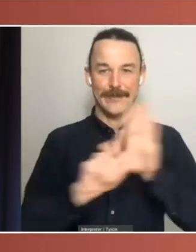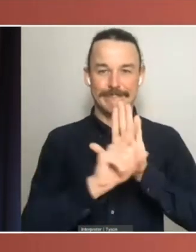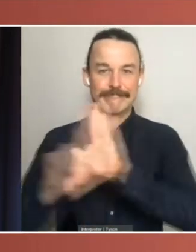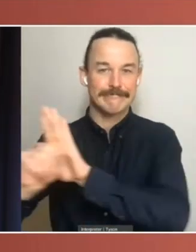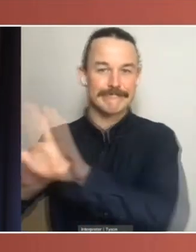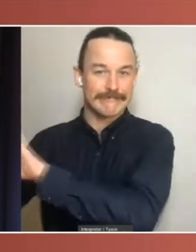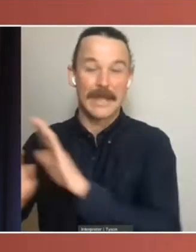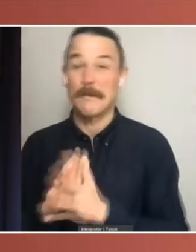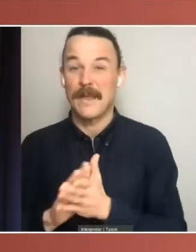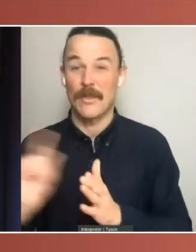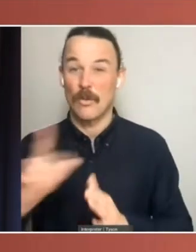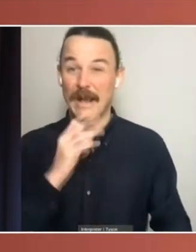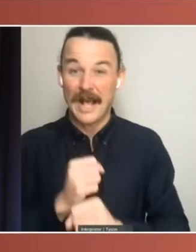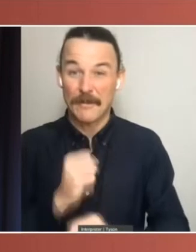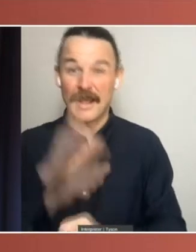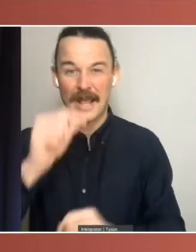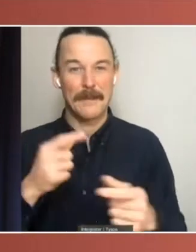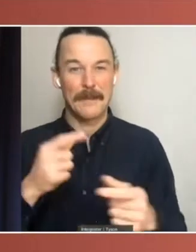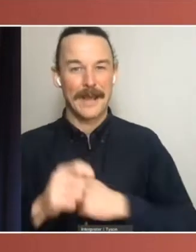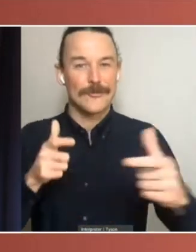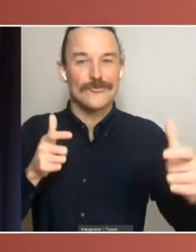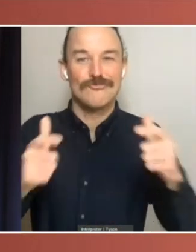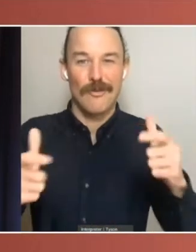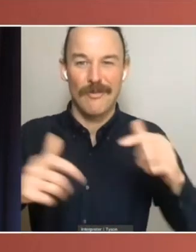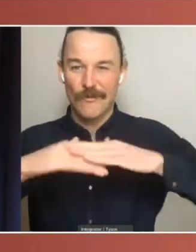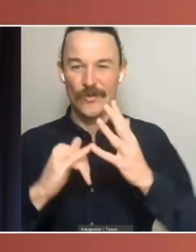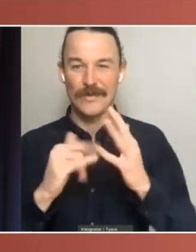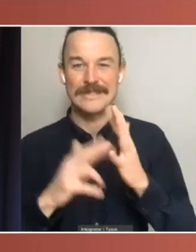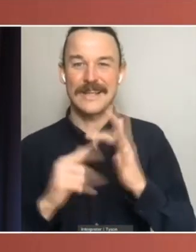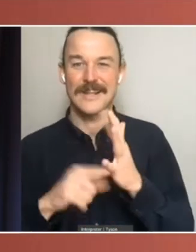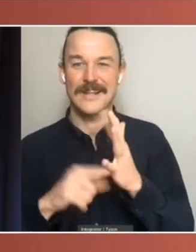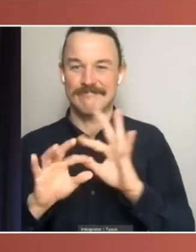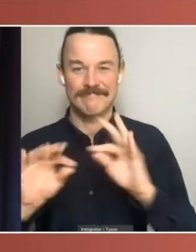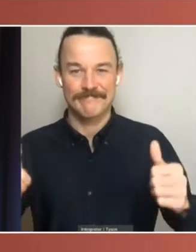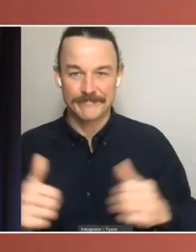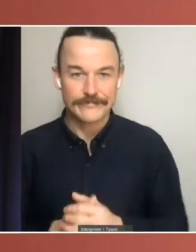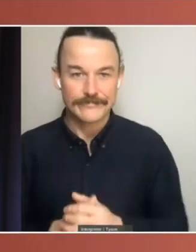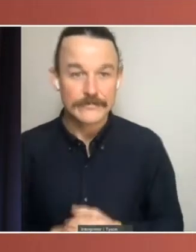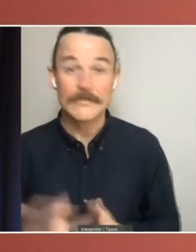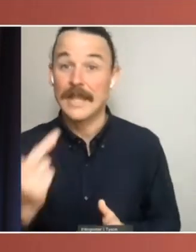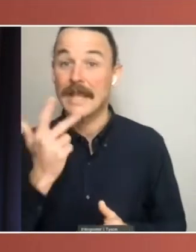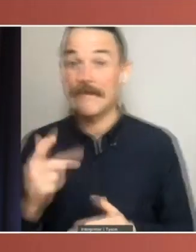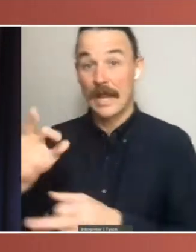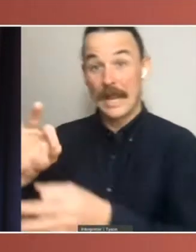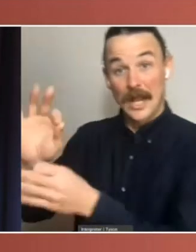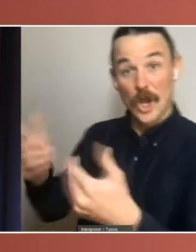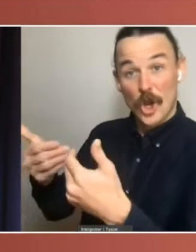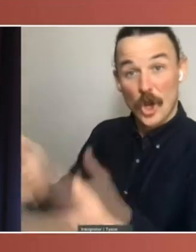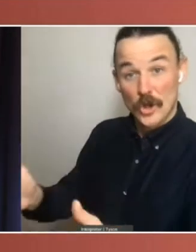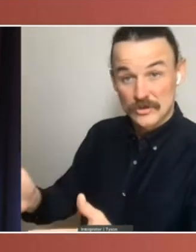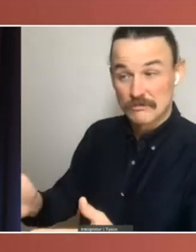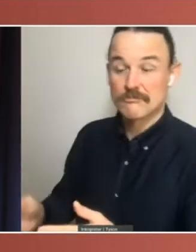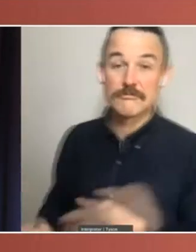control of the Senate in most instances. Knowing that a loss in the upcoming election was likely, the Chifley government